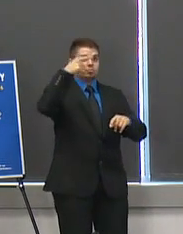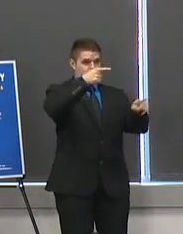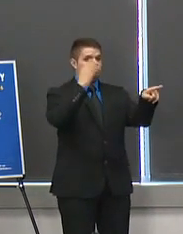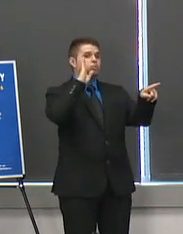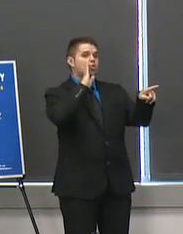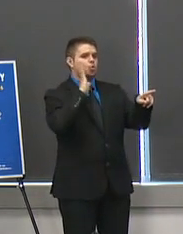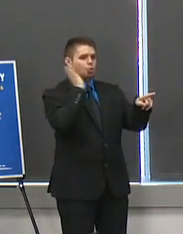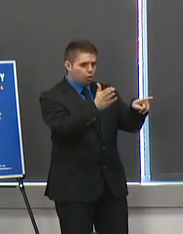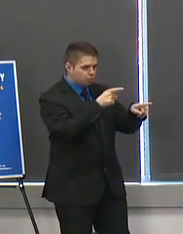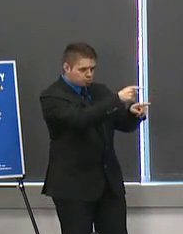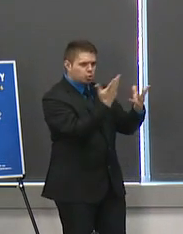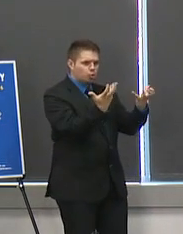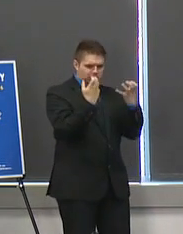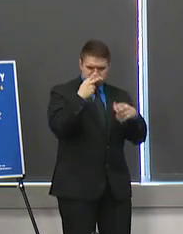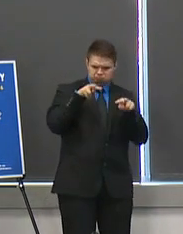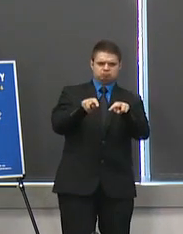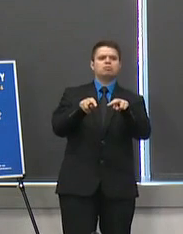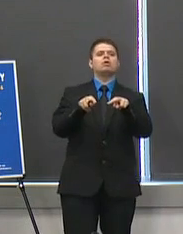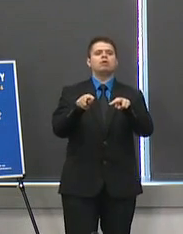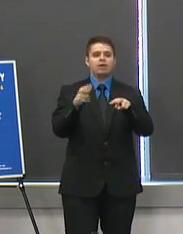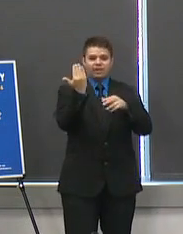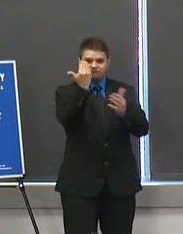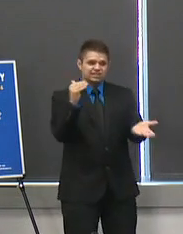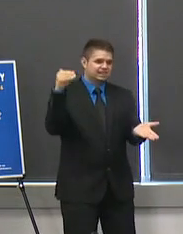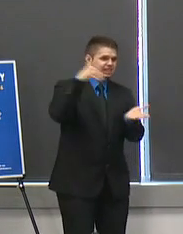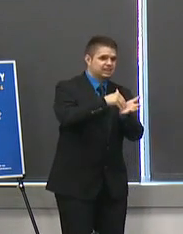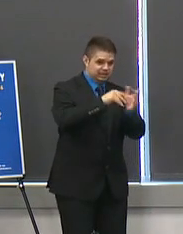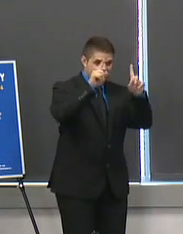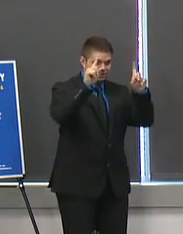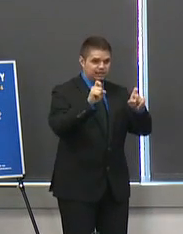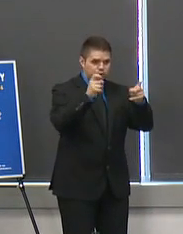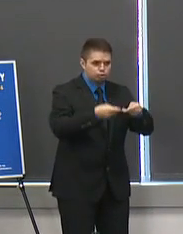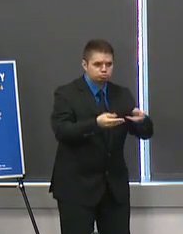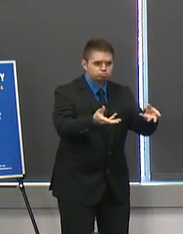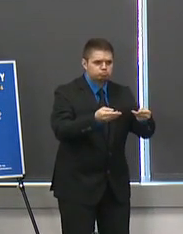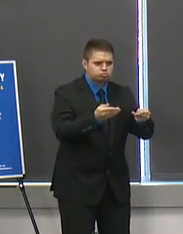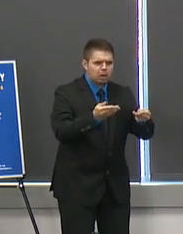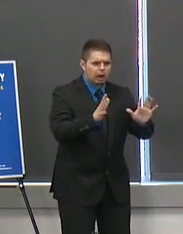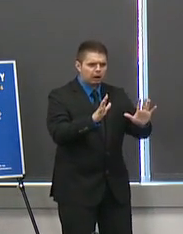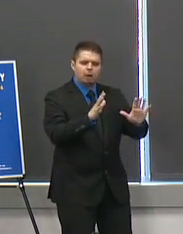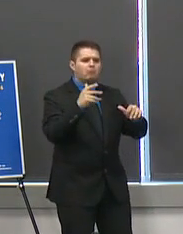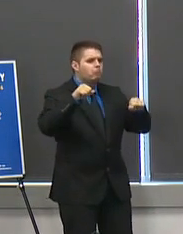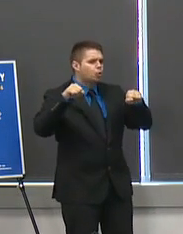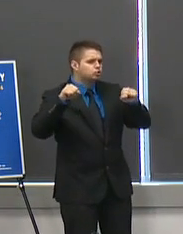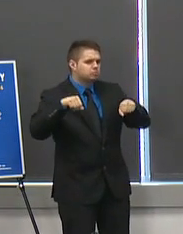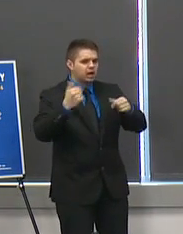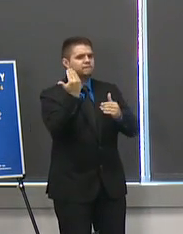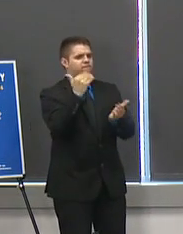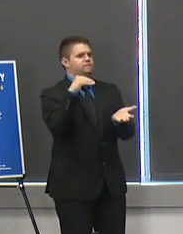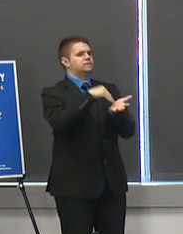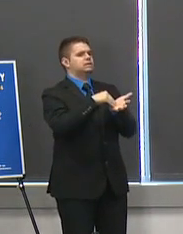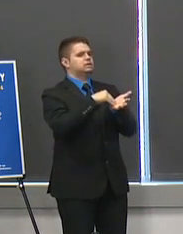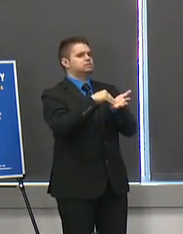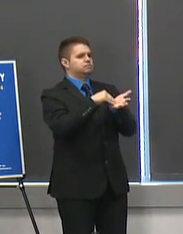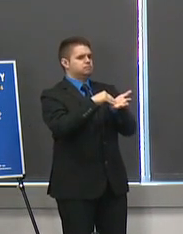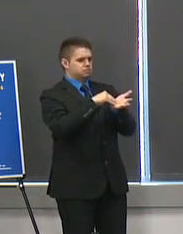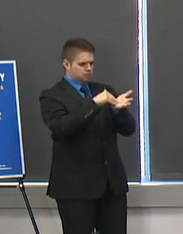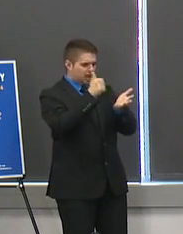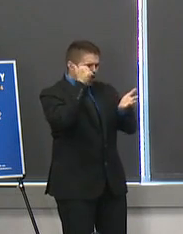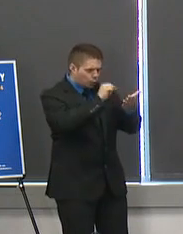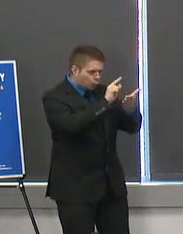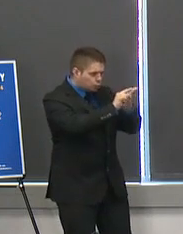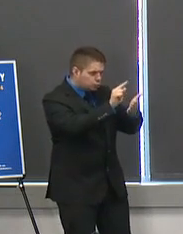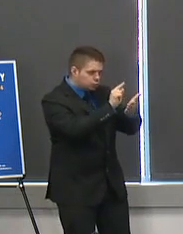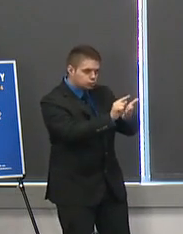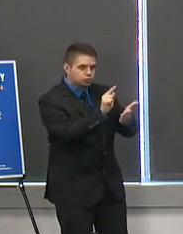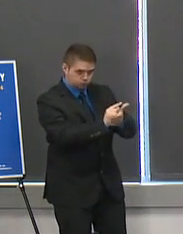to see uh 15 000 tests so the capacity for 15 000 tests per week in order to kind of start going